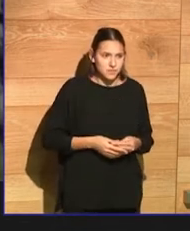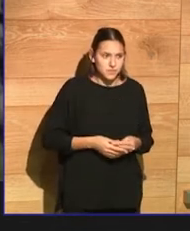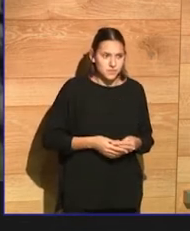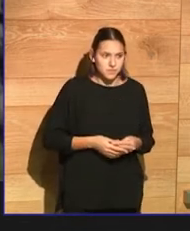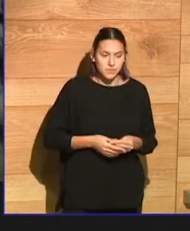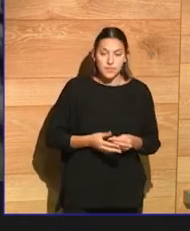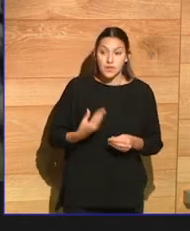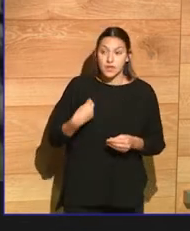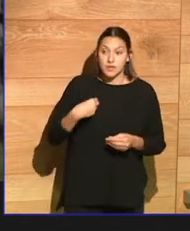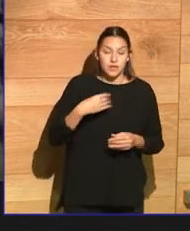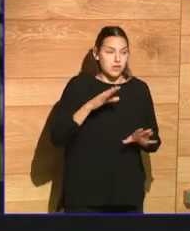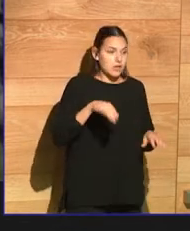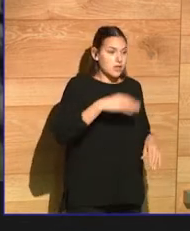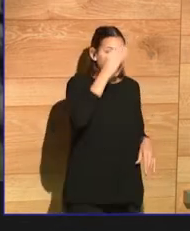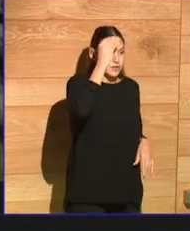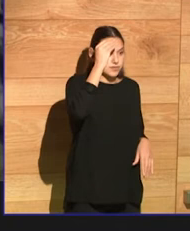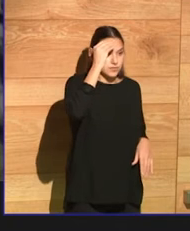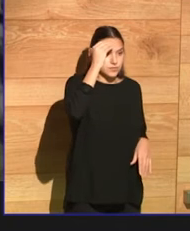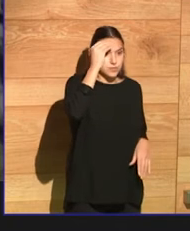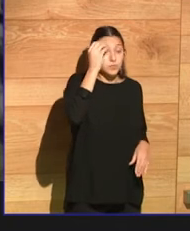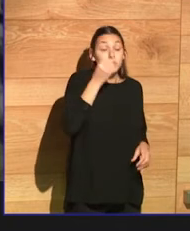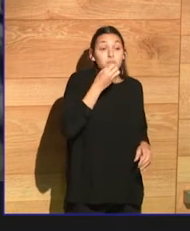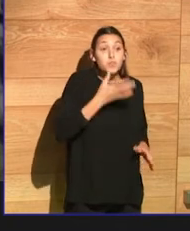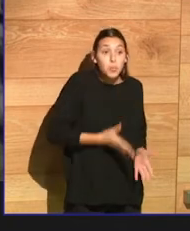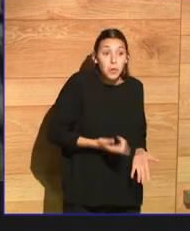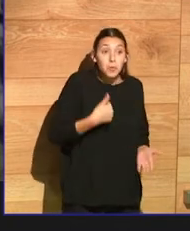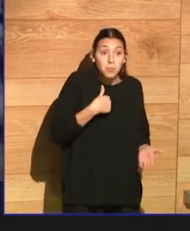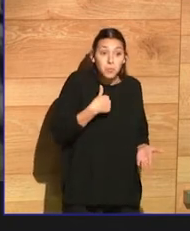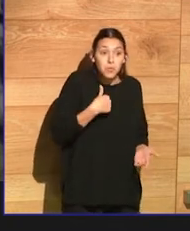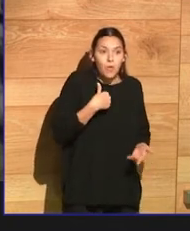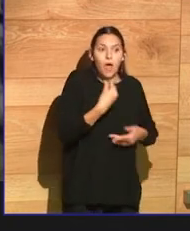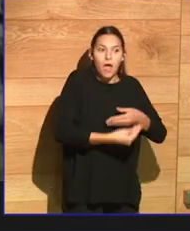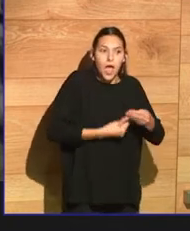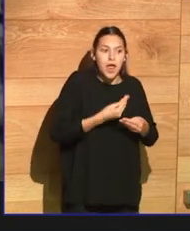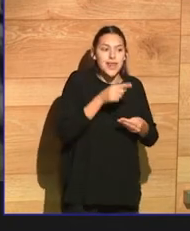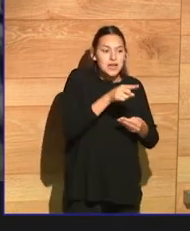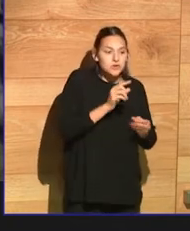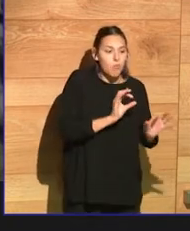I thought that would have been too theatrical and too, as you say, too far-fetched.